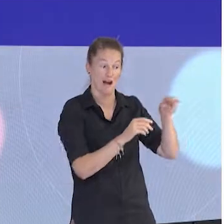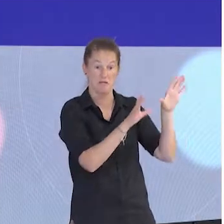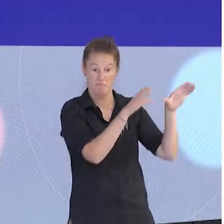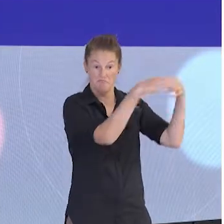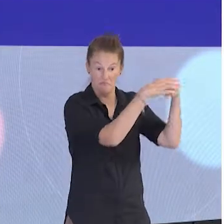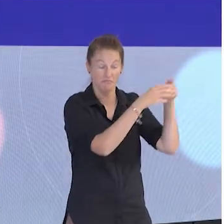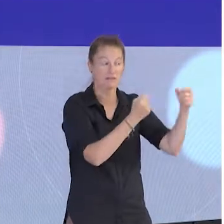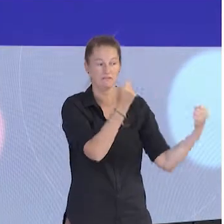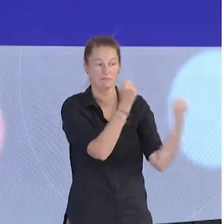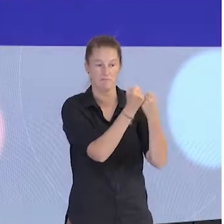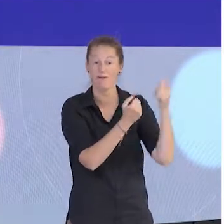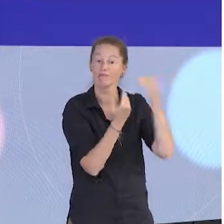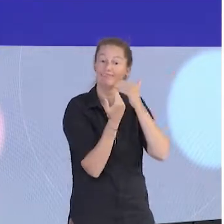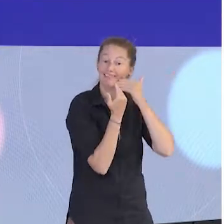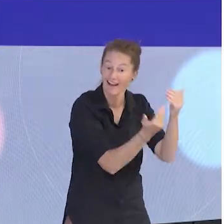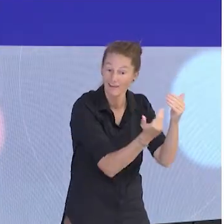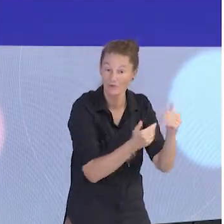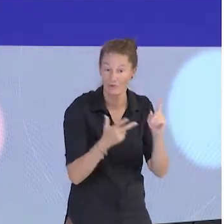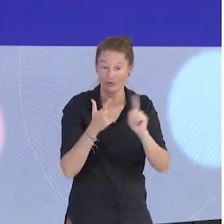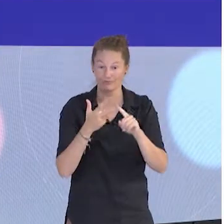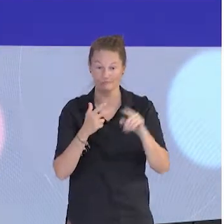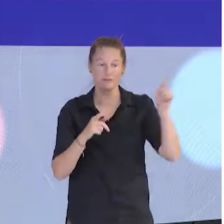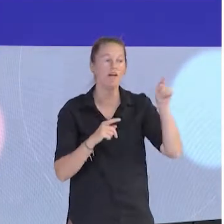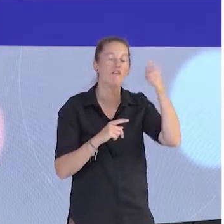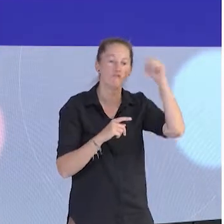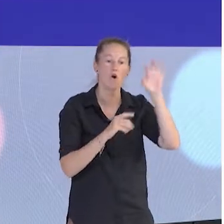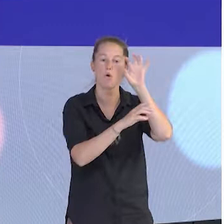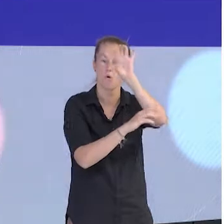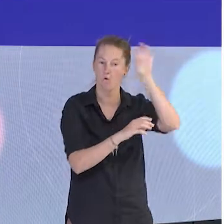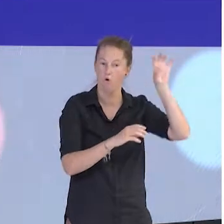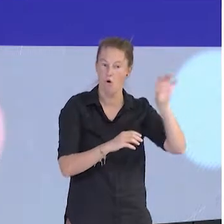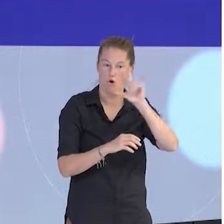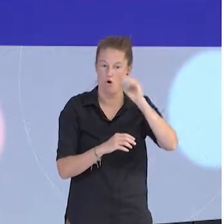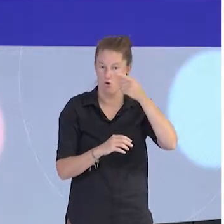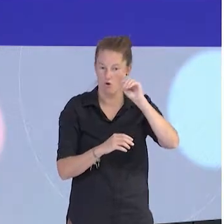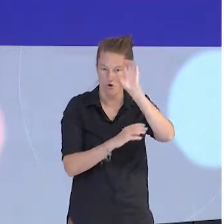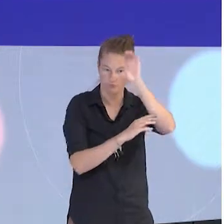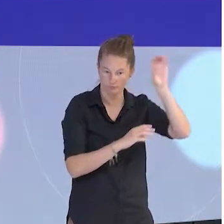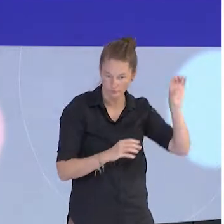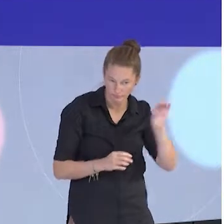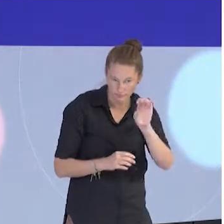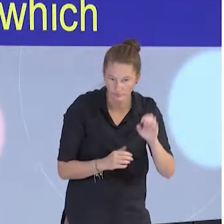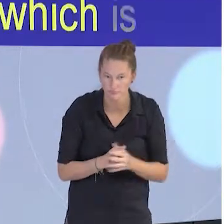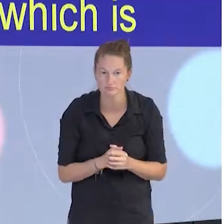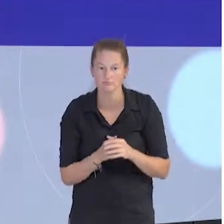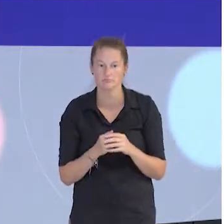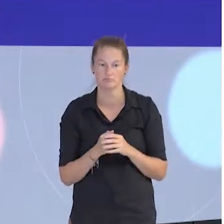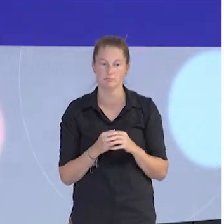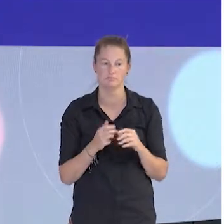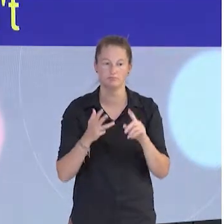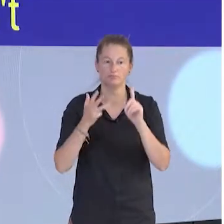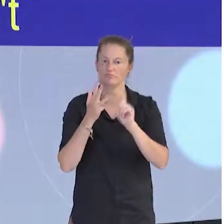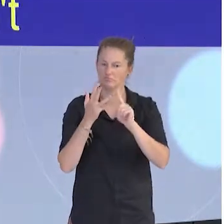Dutch Embassy, and EPIM, which is an acronym that I don't actually fully know.